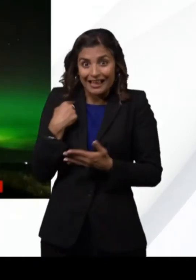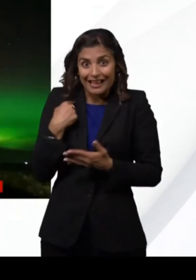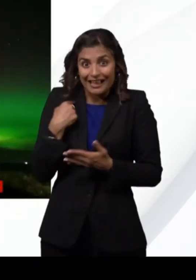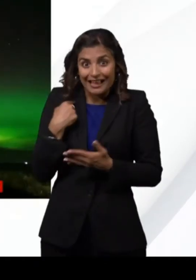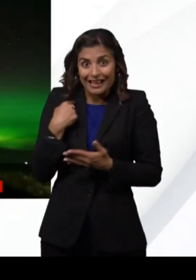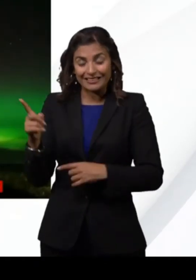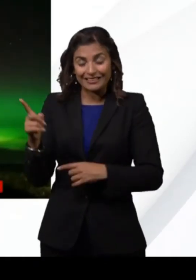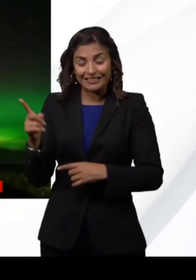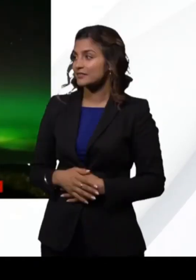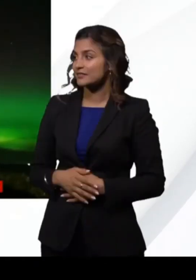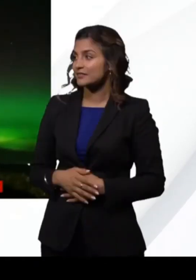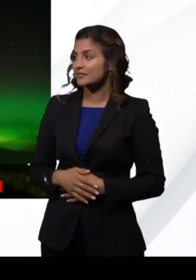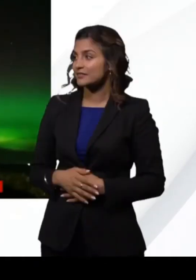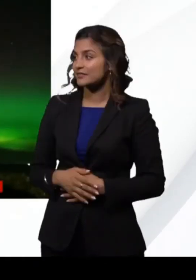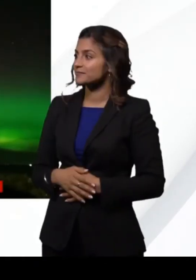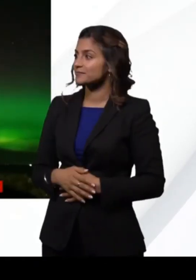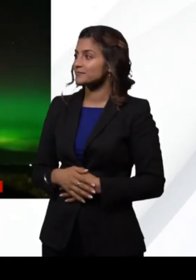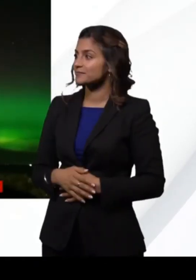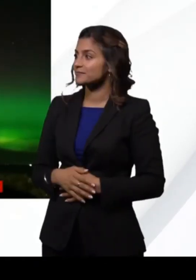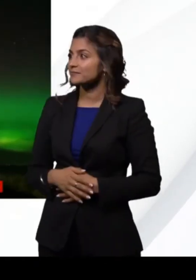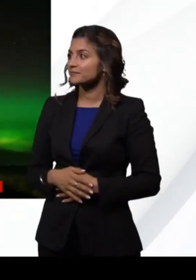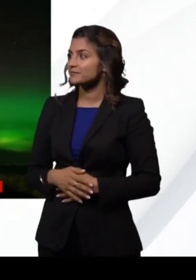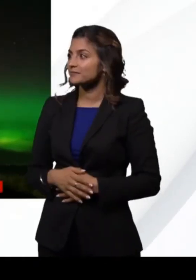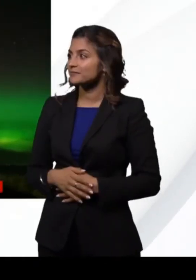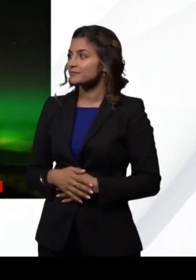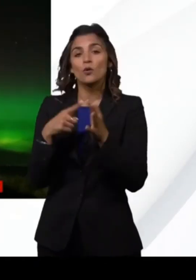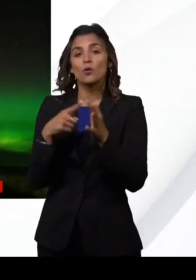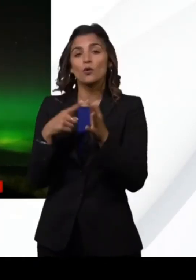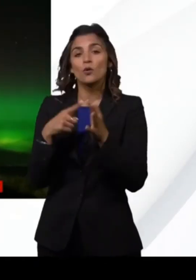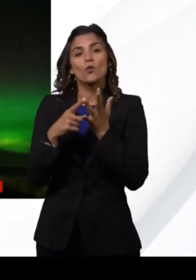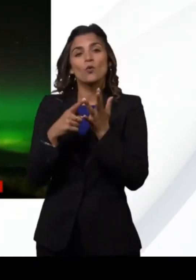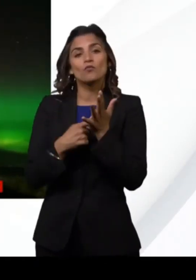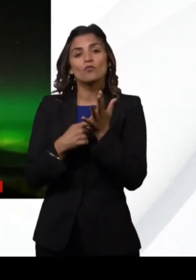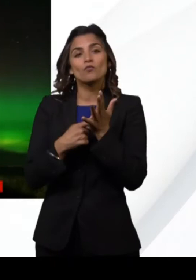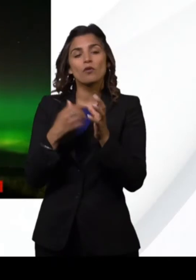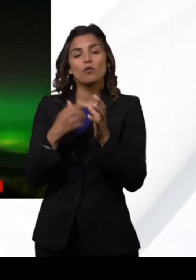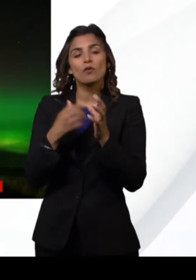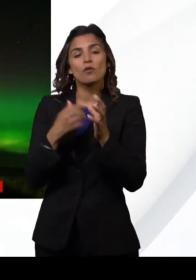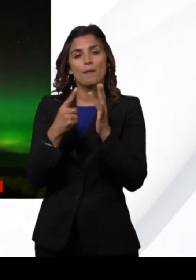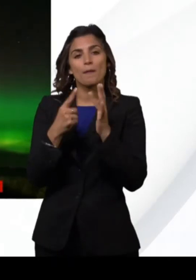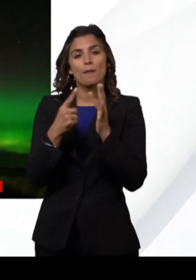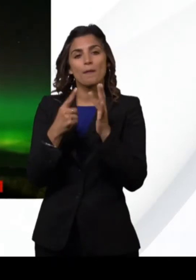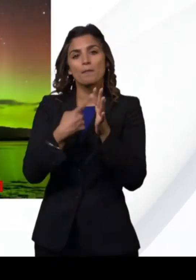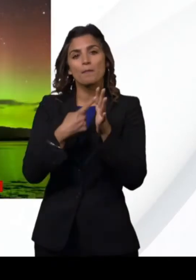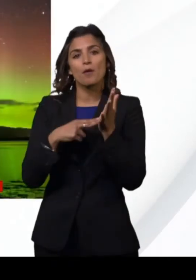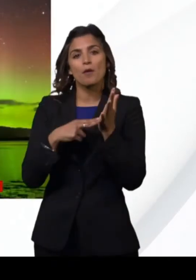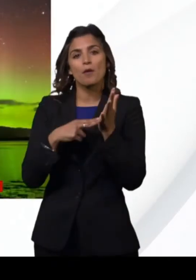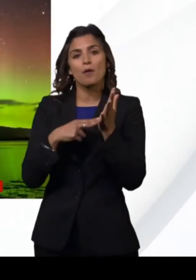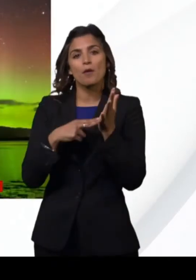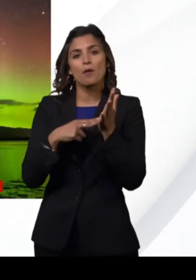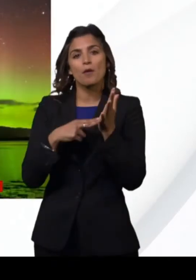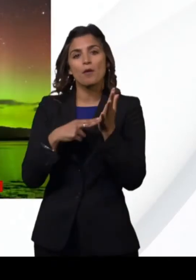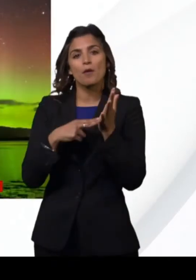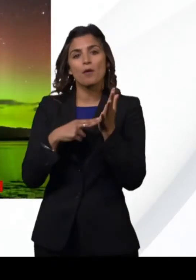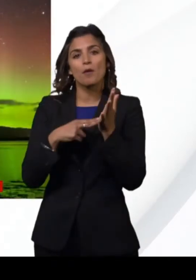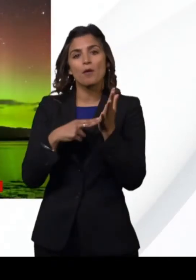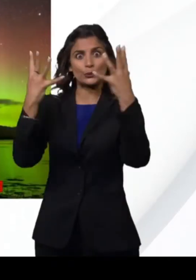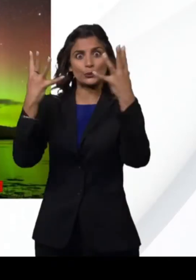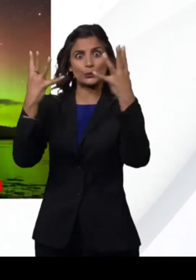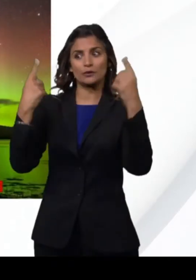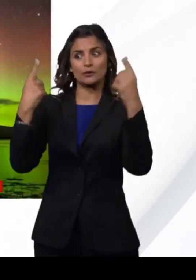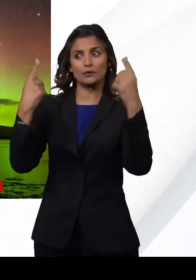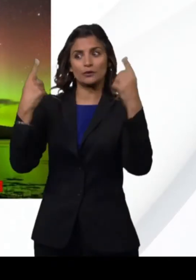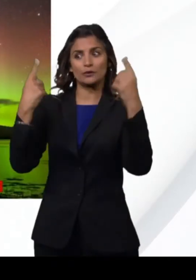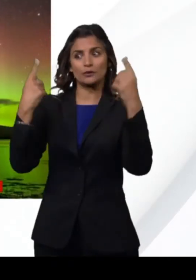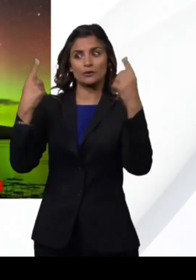The aurora borealis lit up the skies over the highlands and the islands. These pictures were sent in by BBC weather watchers, very